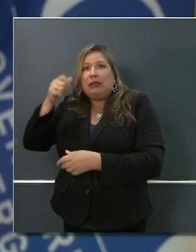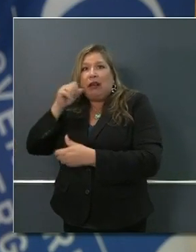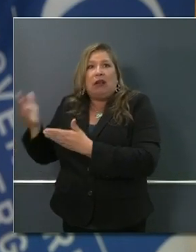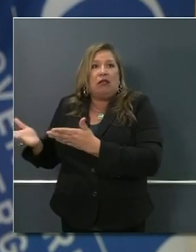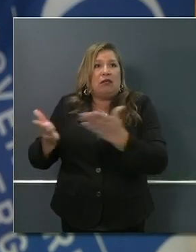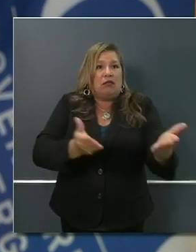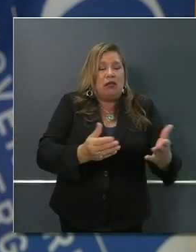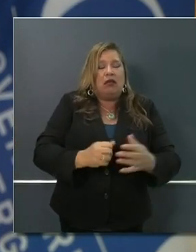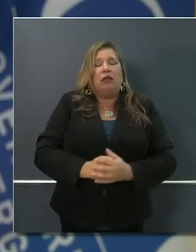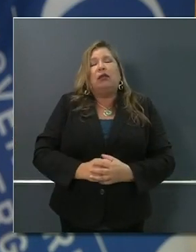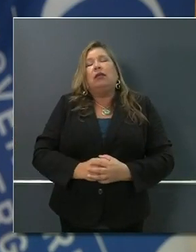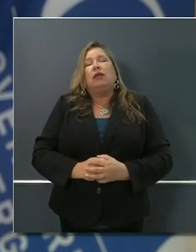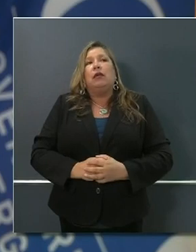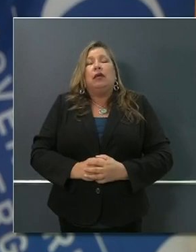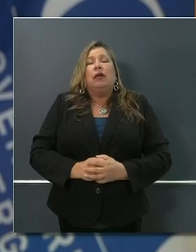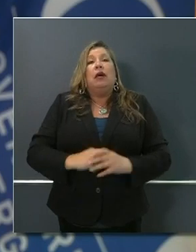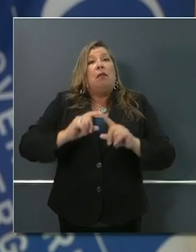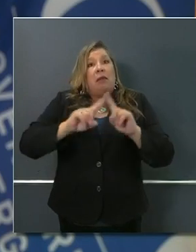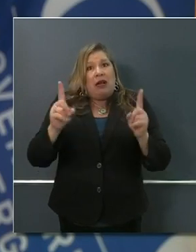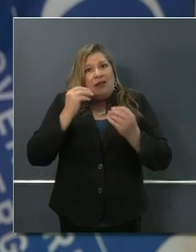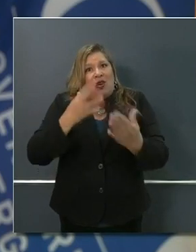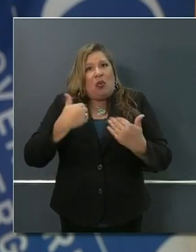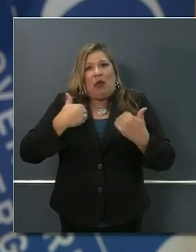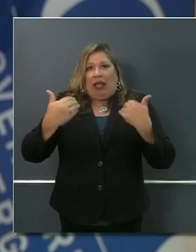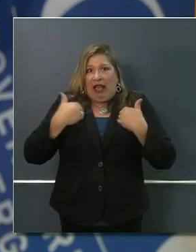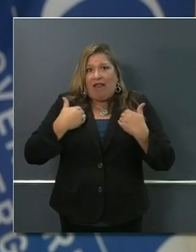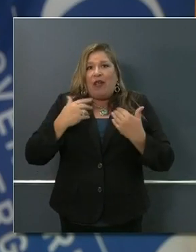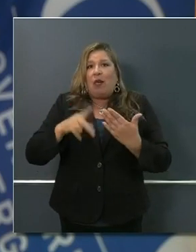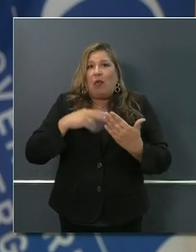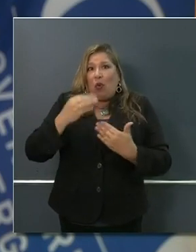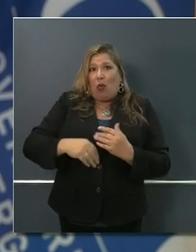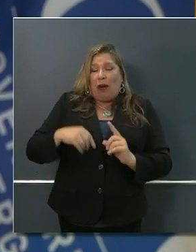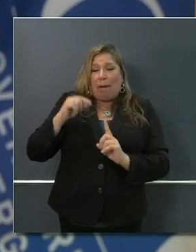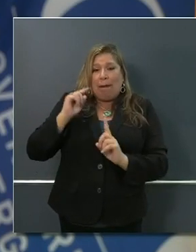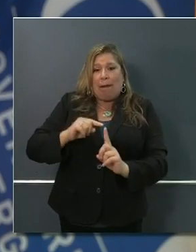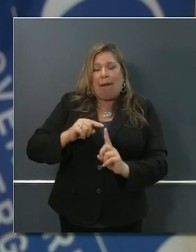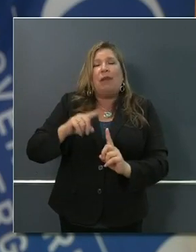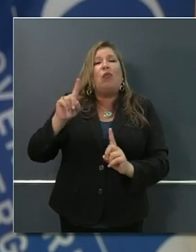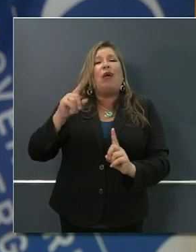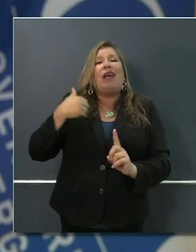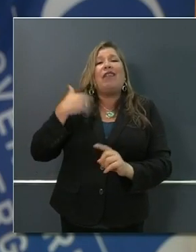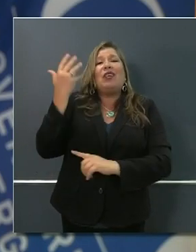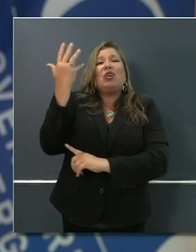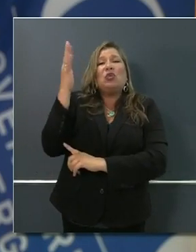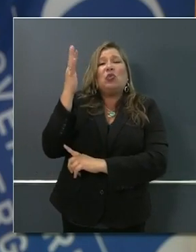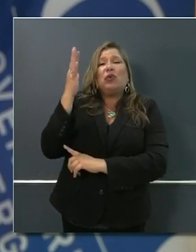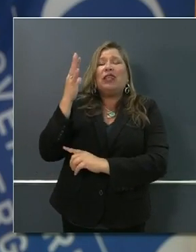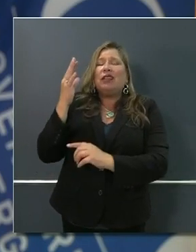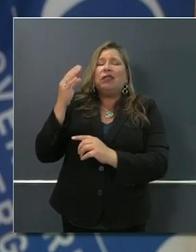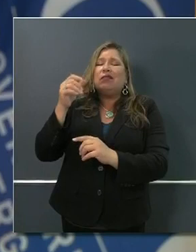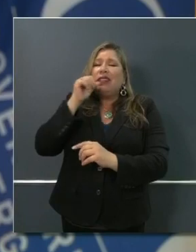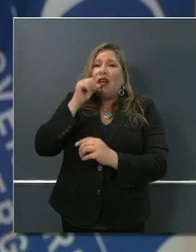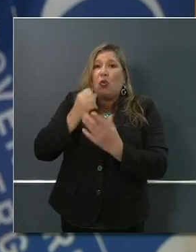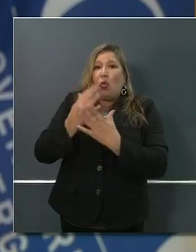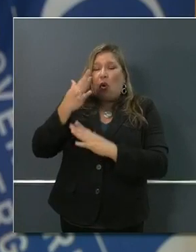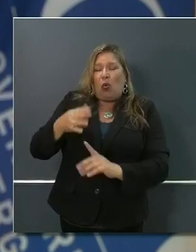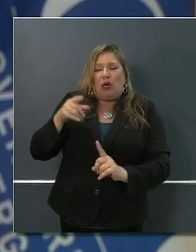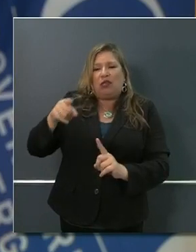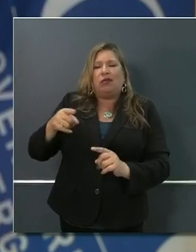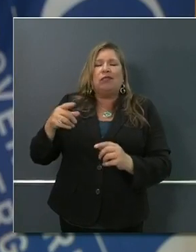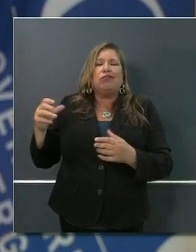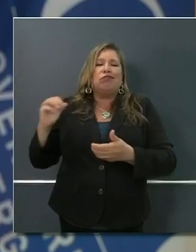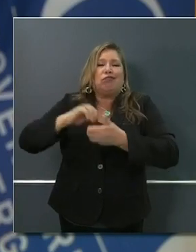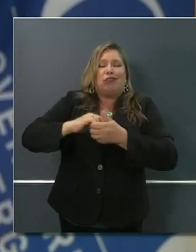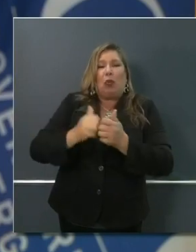tree fruit growers working with Second Harvest out of Oakland 15 years ago to say at any time of the year